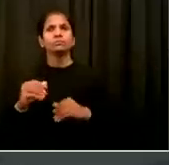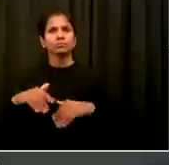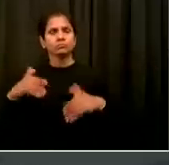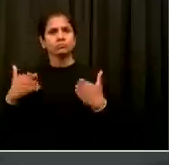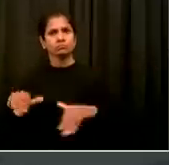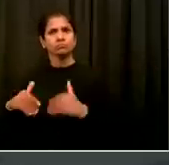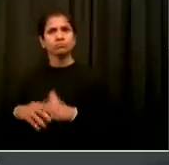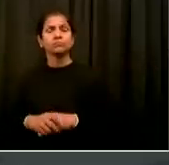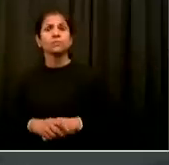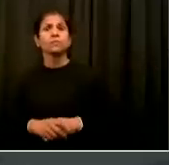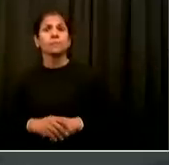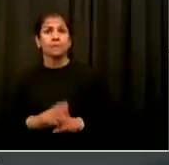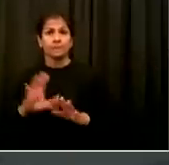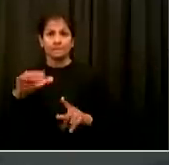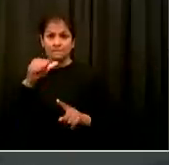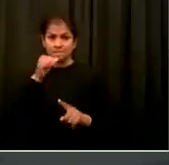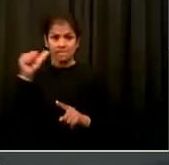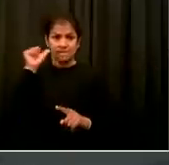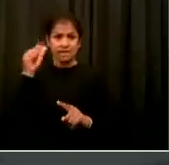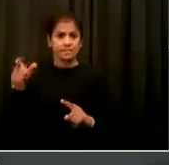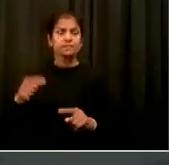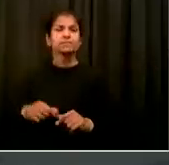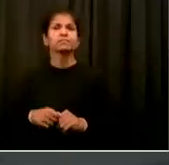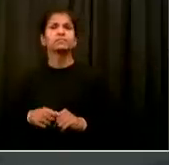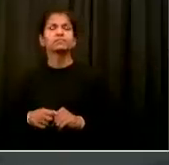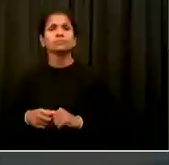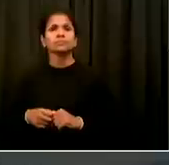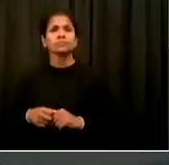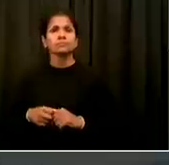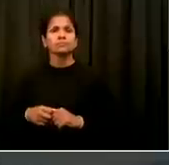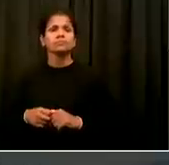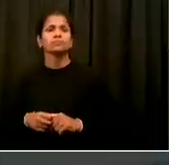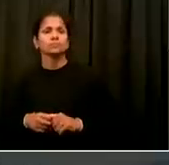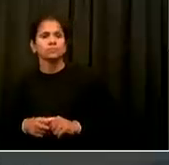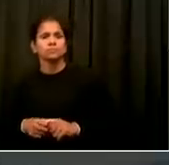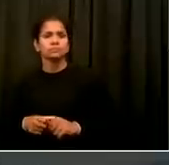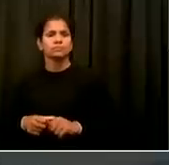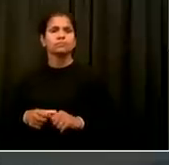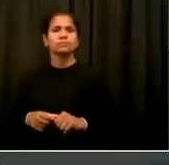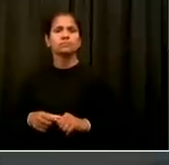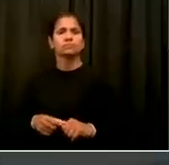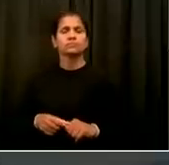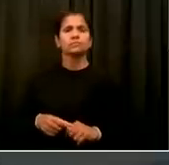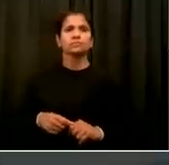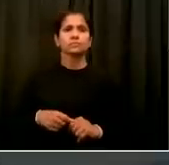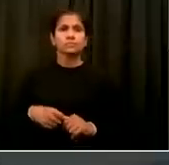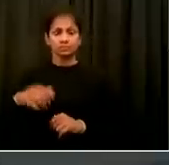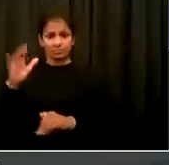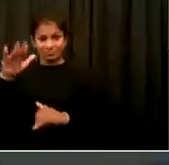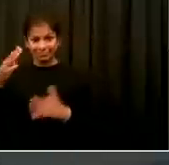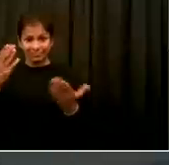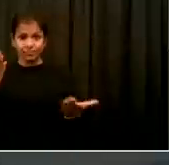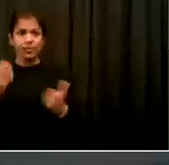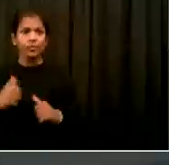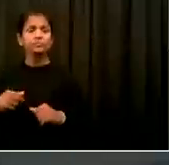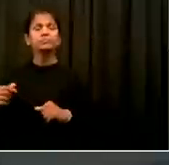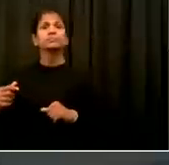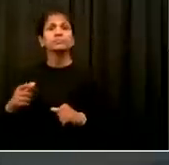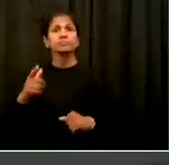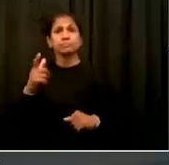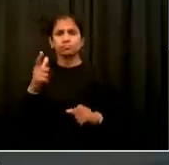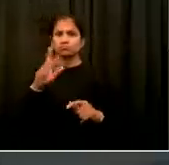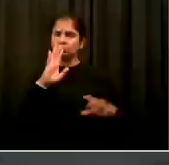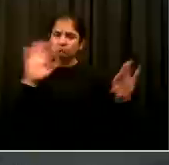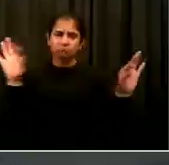for how frequently people should get tested. And a real focus, a reminder to all New Yorkers, if you haven't been tested in a while, you should be. If you're in one of those